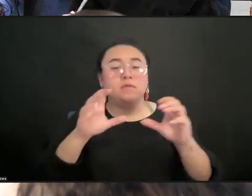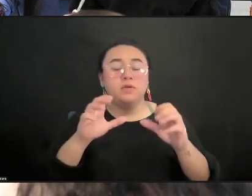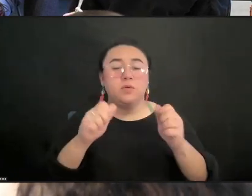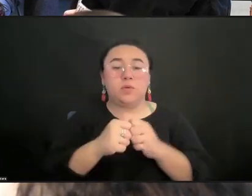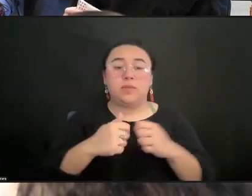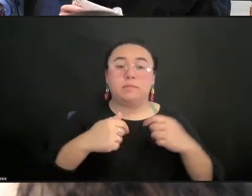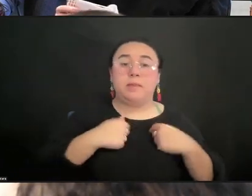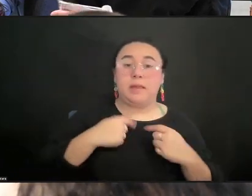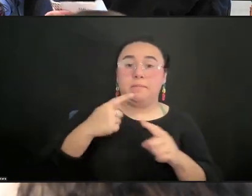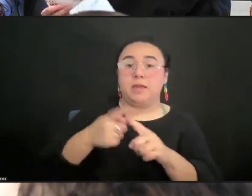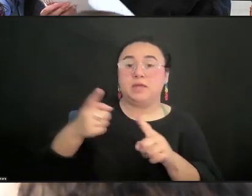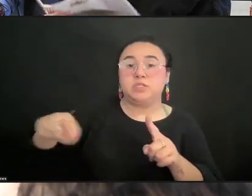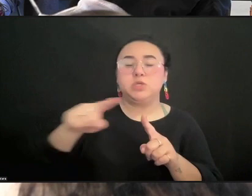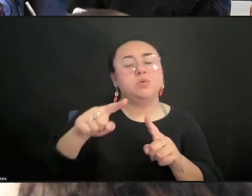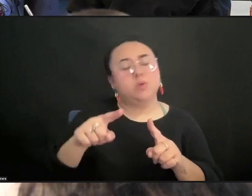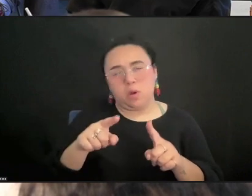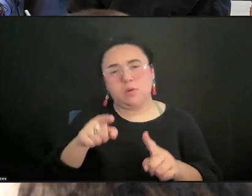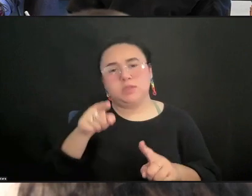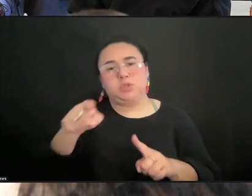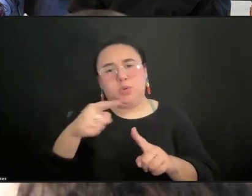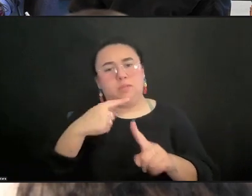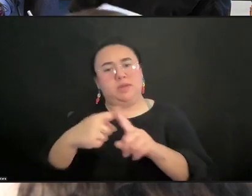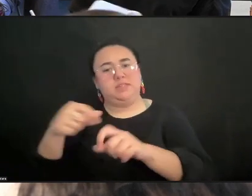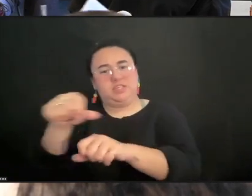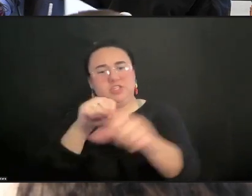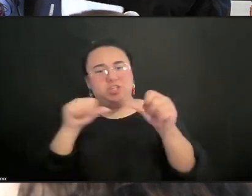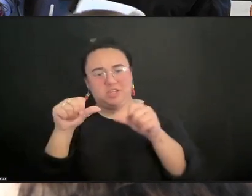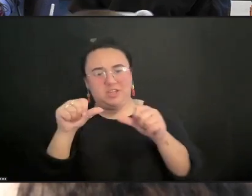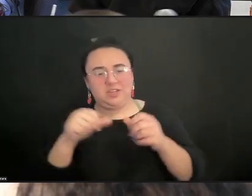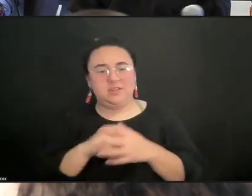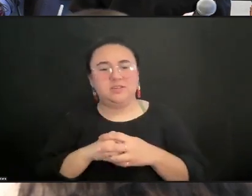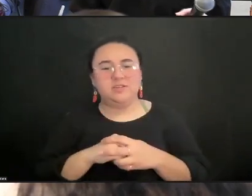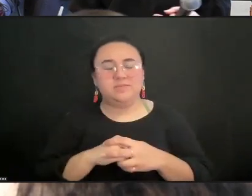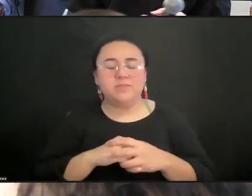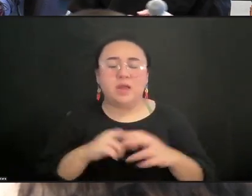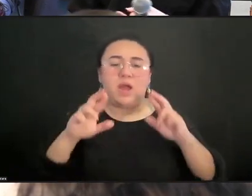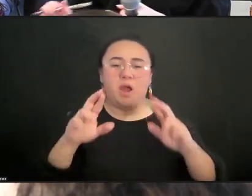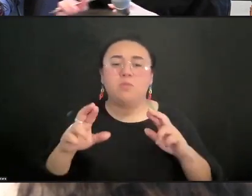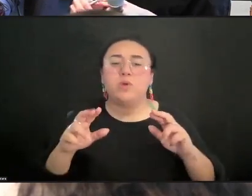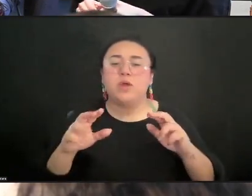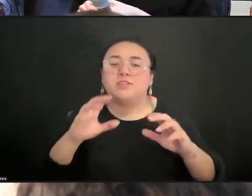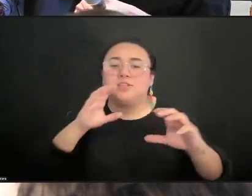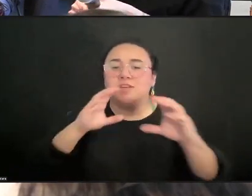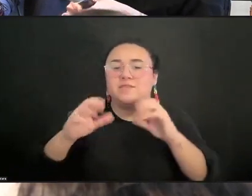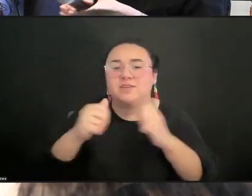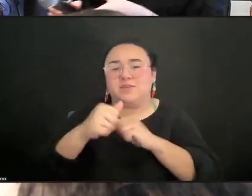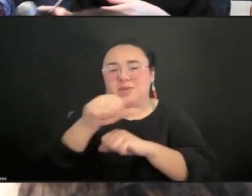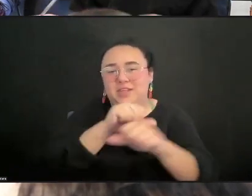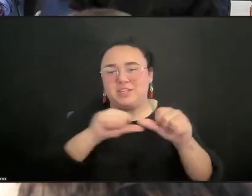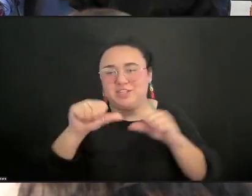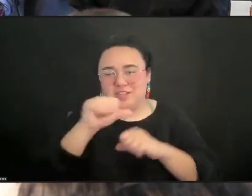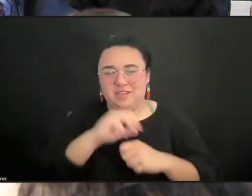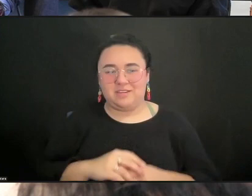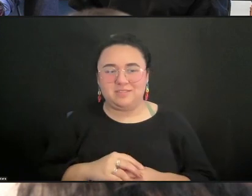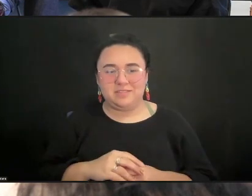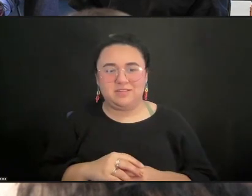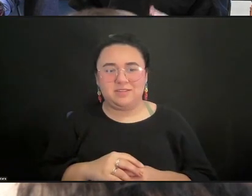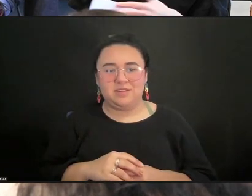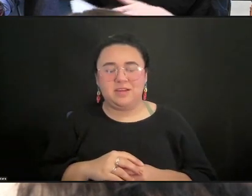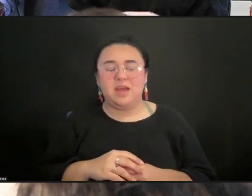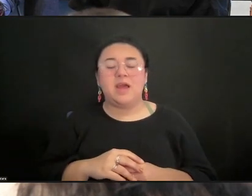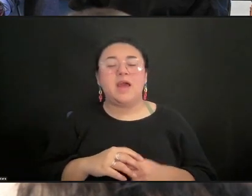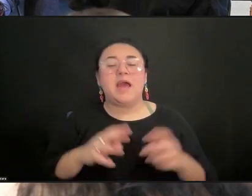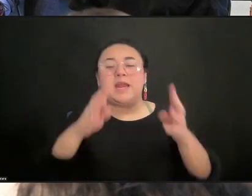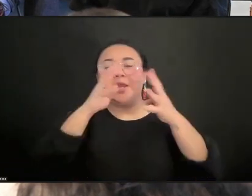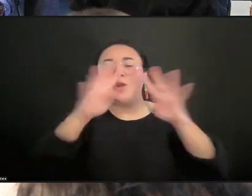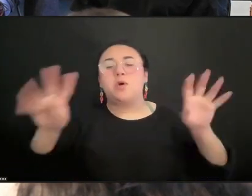So I really hope that we can find a way to be able to be in dialogue with one another. And to pretend to shut out everyone else around